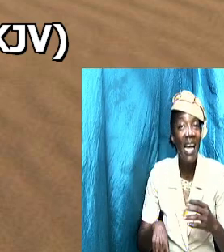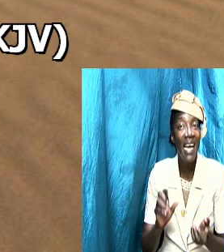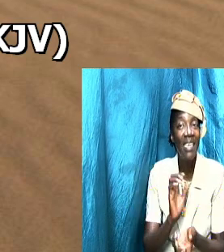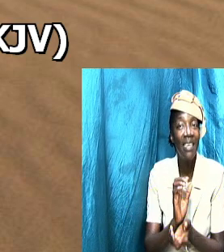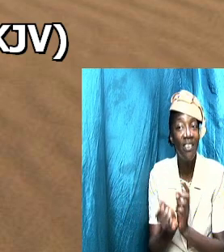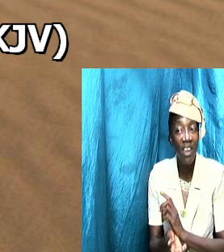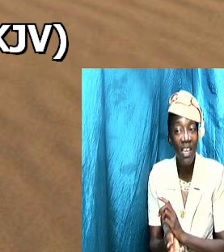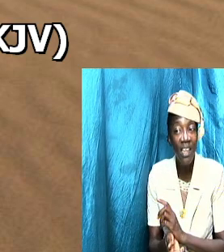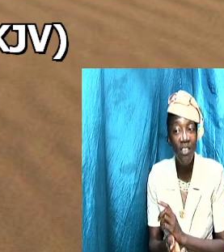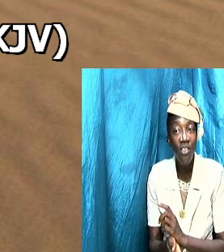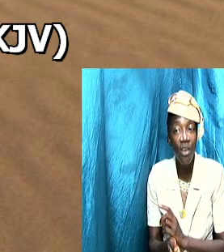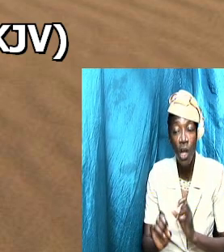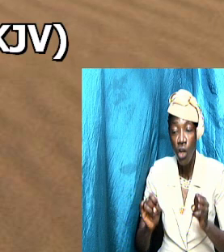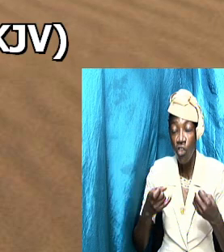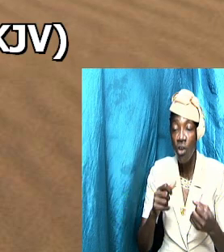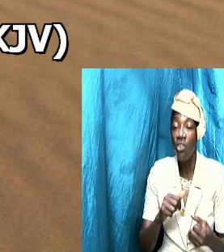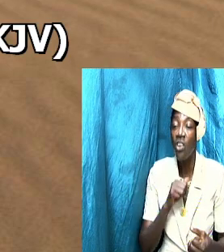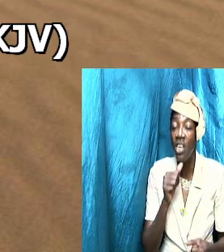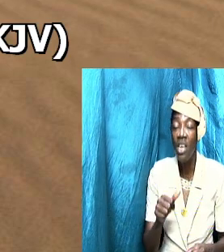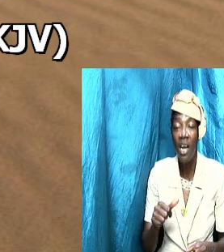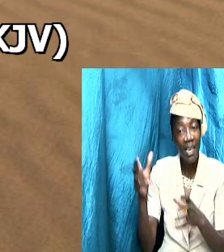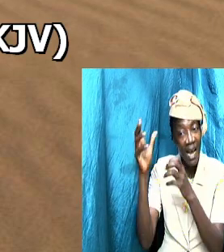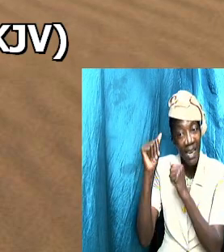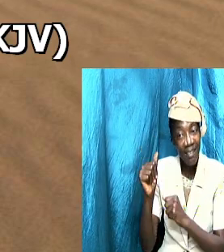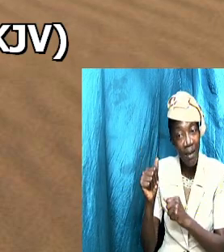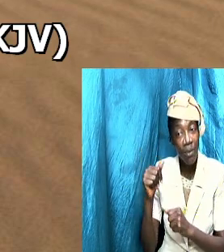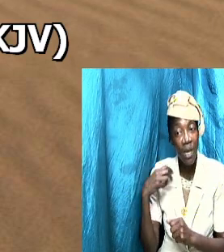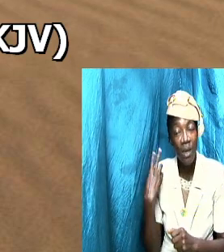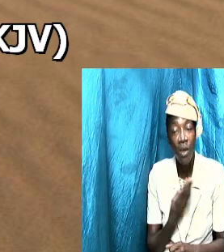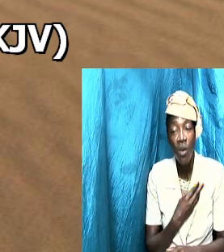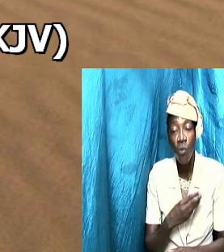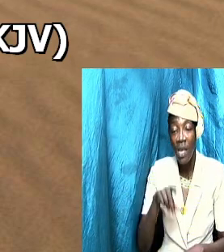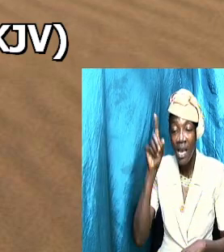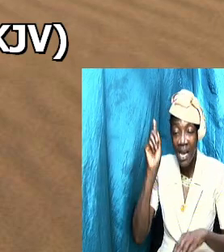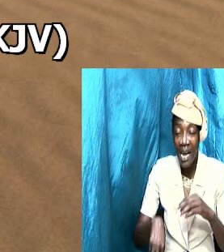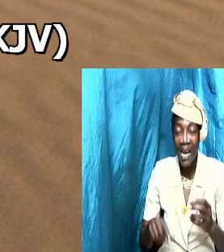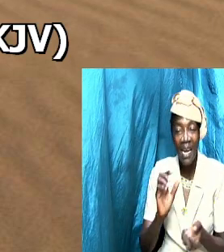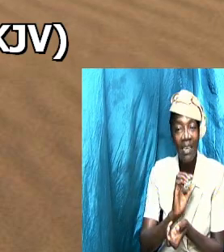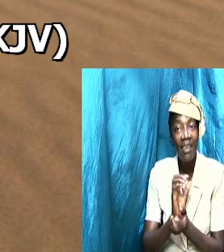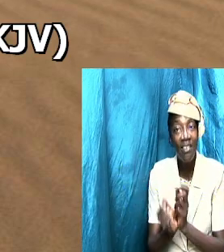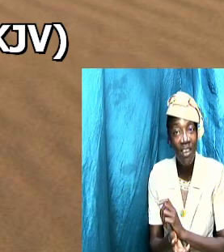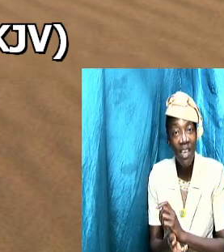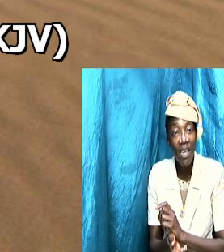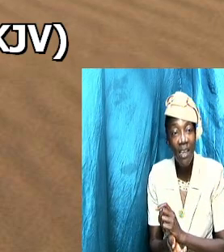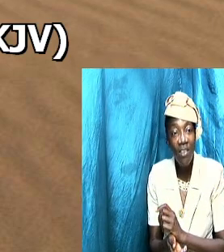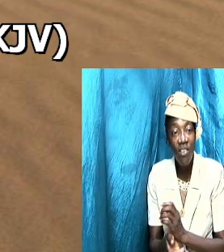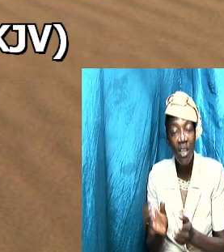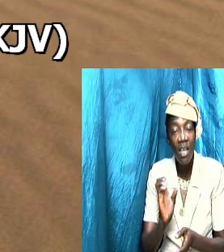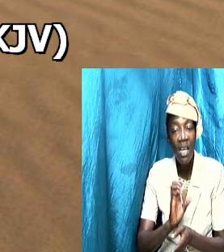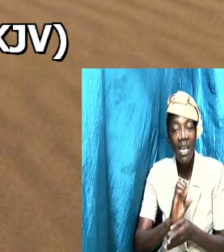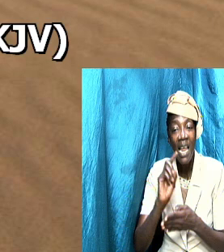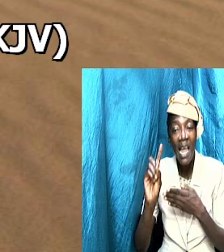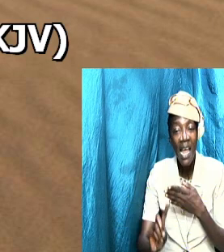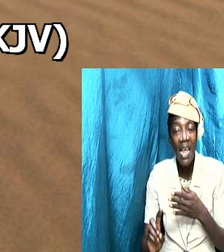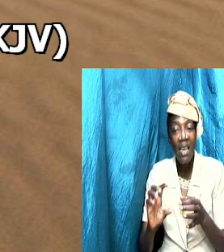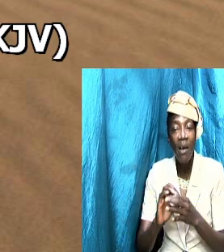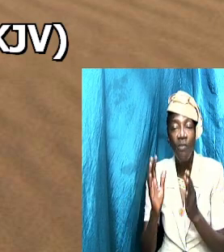and we're just not accepting that we can change it and so the end of the prayer said give us wisdom